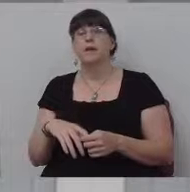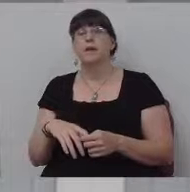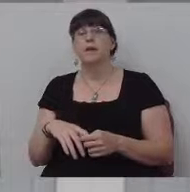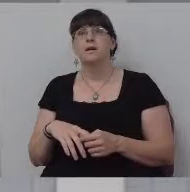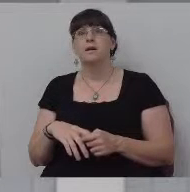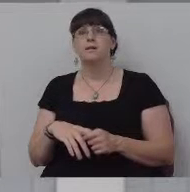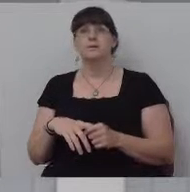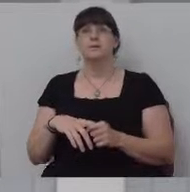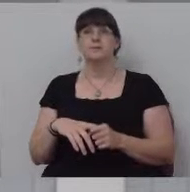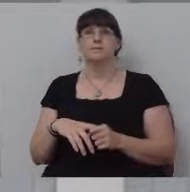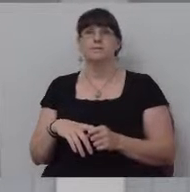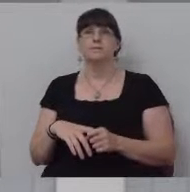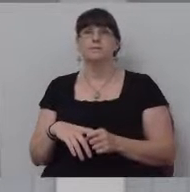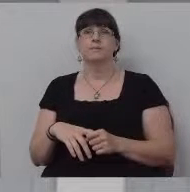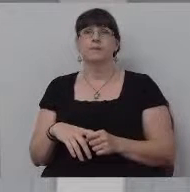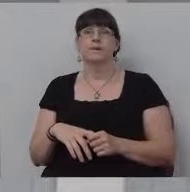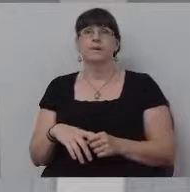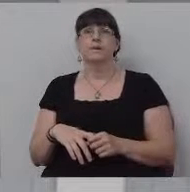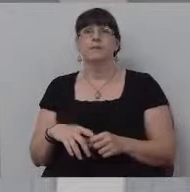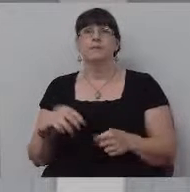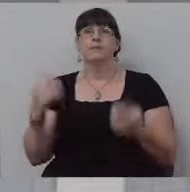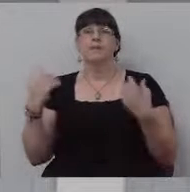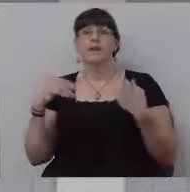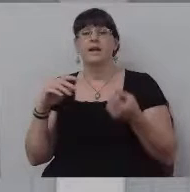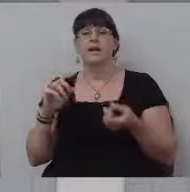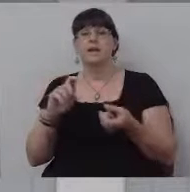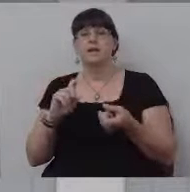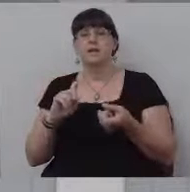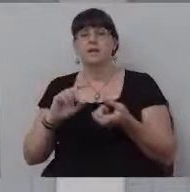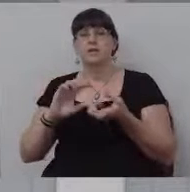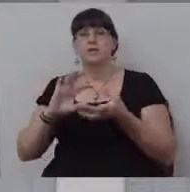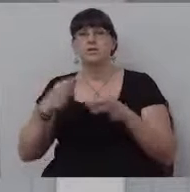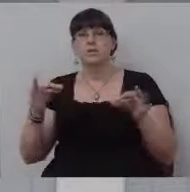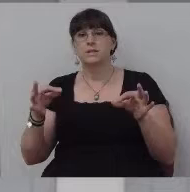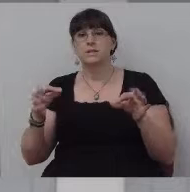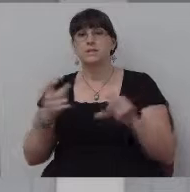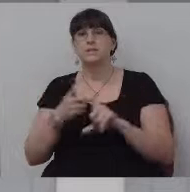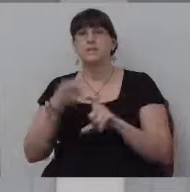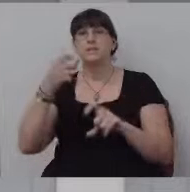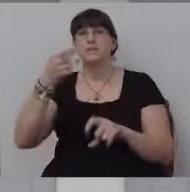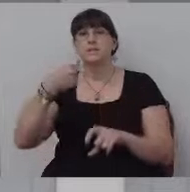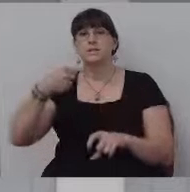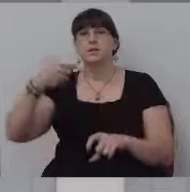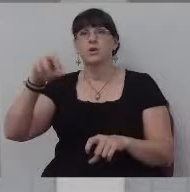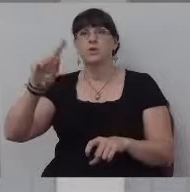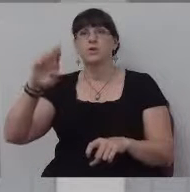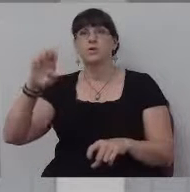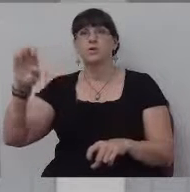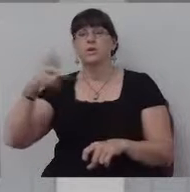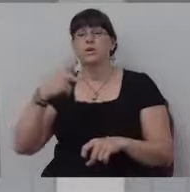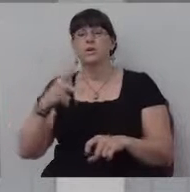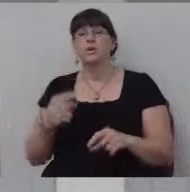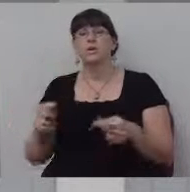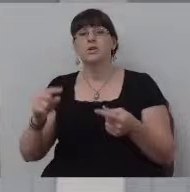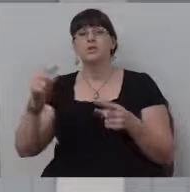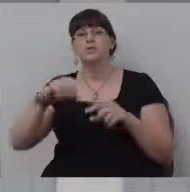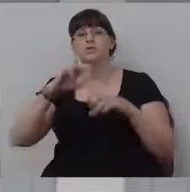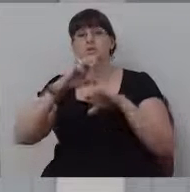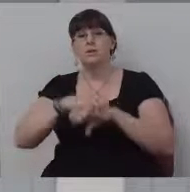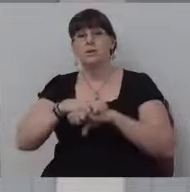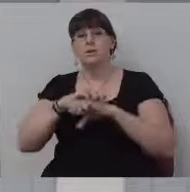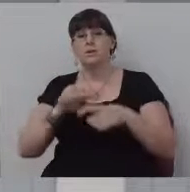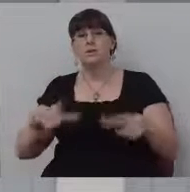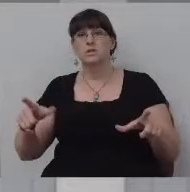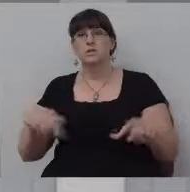translations, uh, from the Greek to English that had been done previous to their day. Uh, and they've got all of that to compare and to